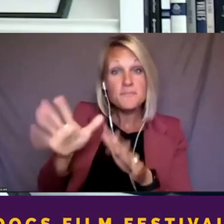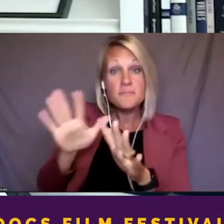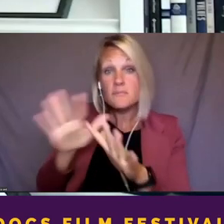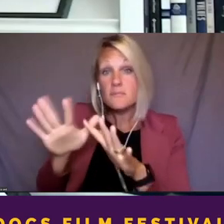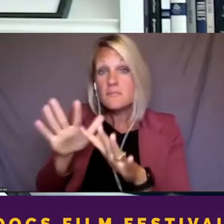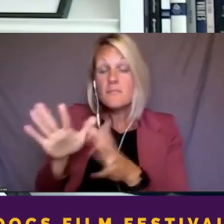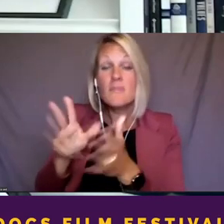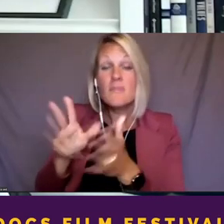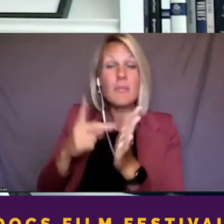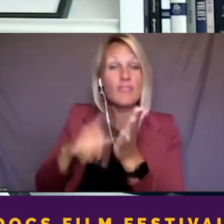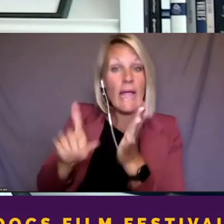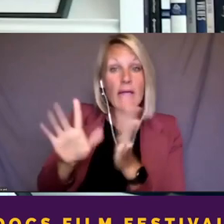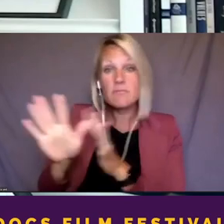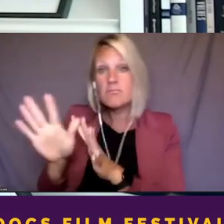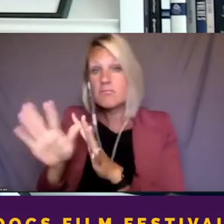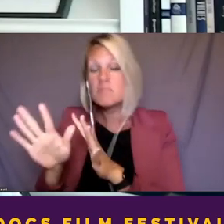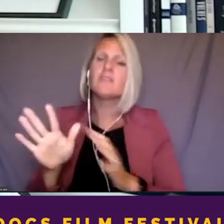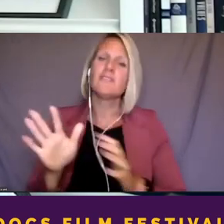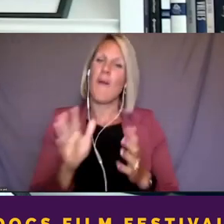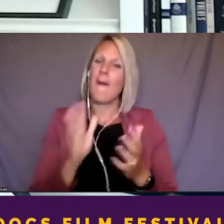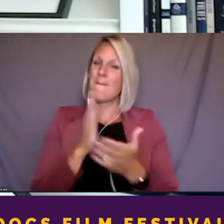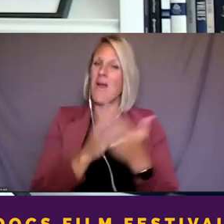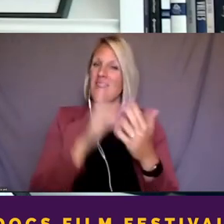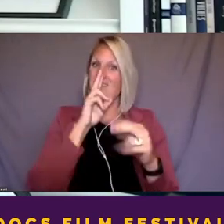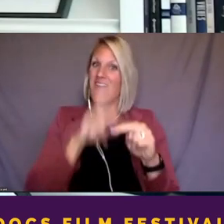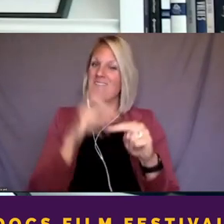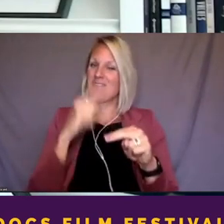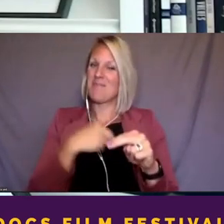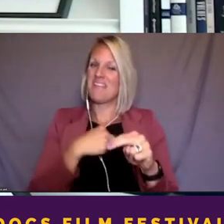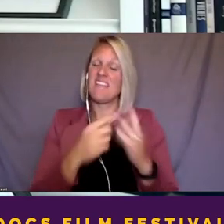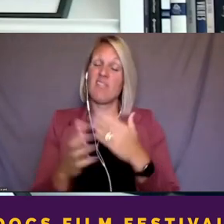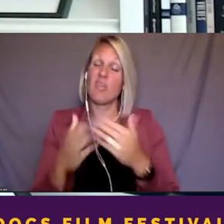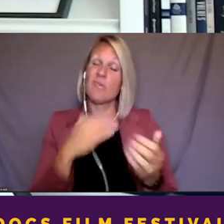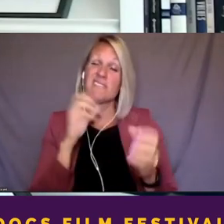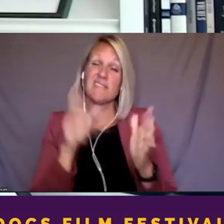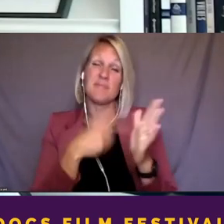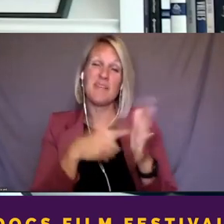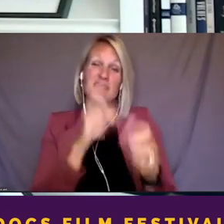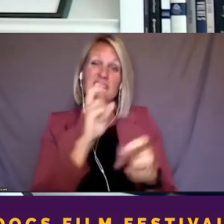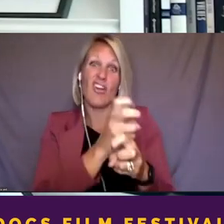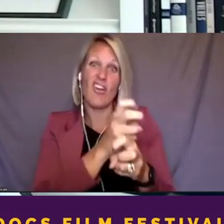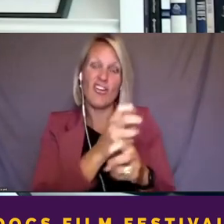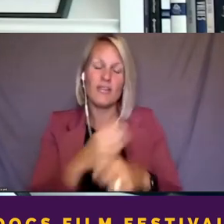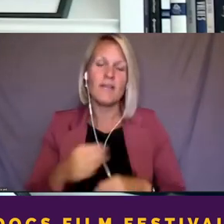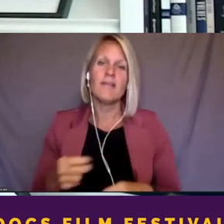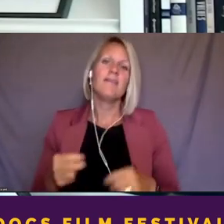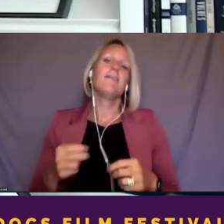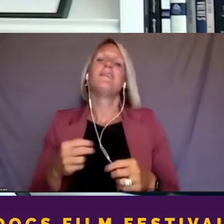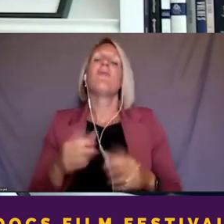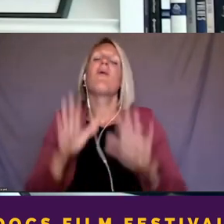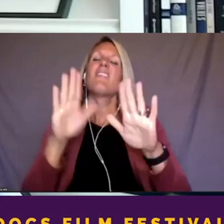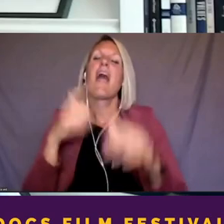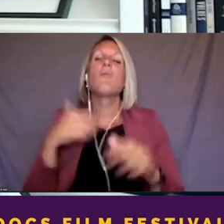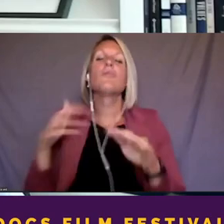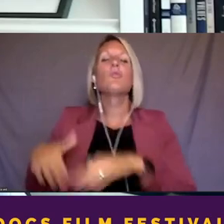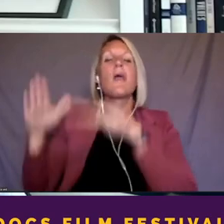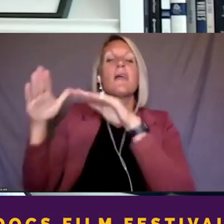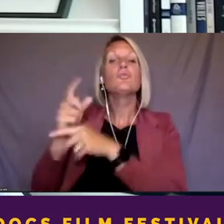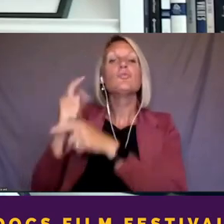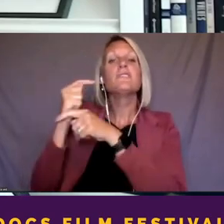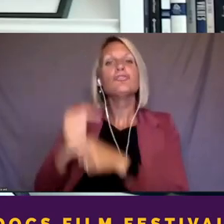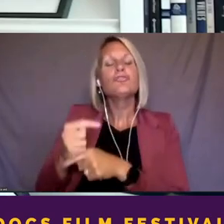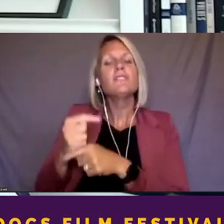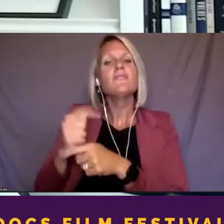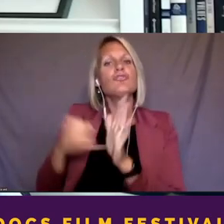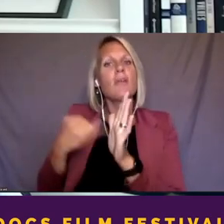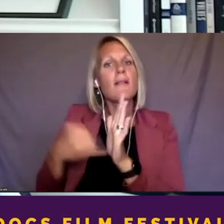part of the fun for me, even though it can be hard at times, is that I was raised in a tradition of journalism, I was at